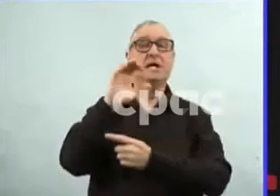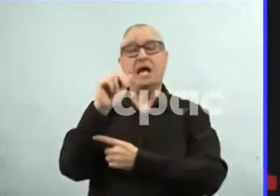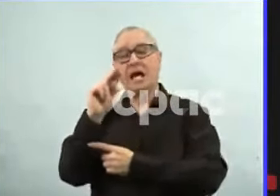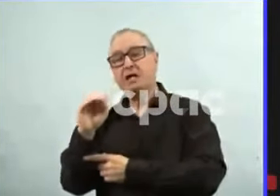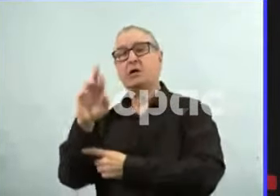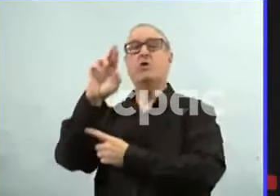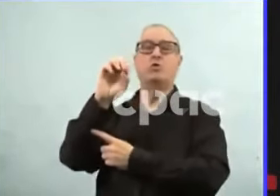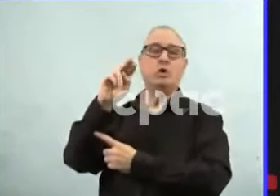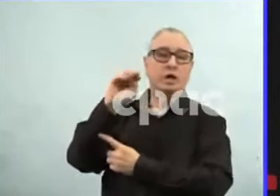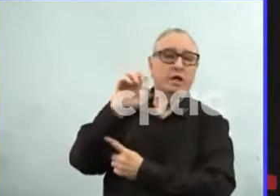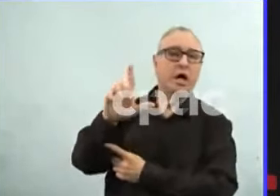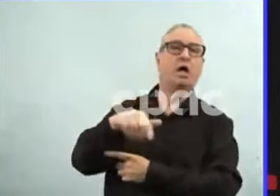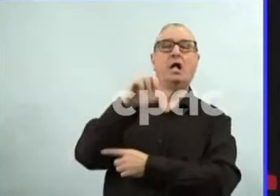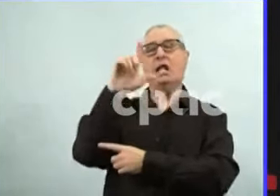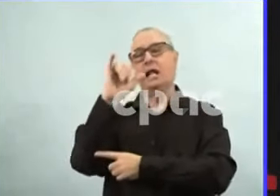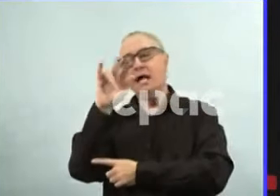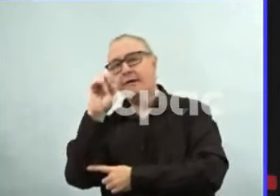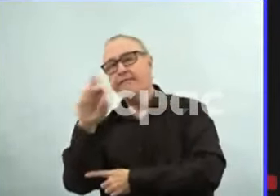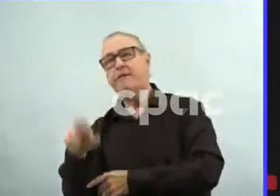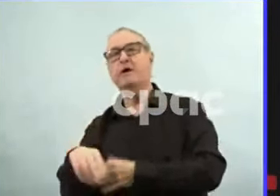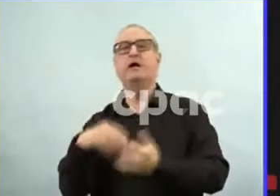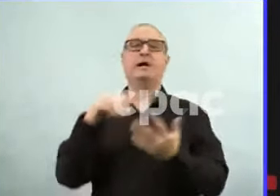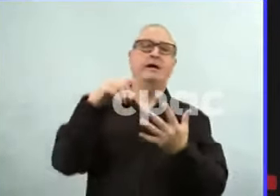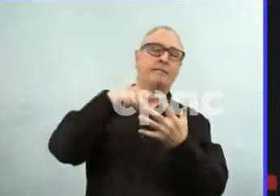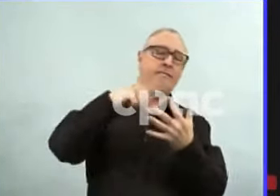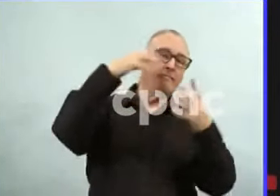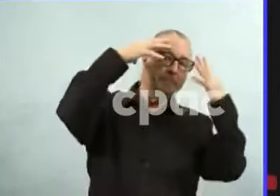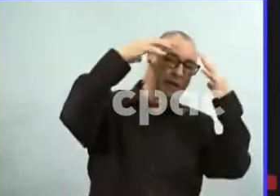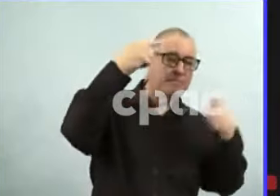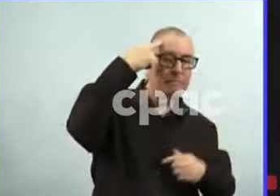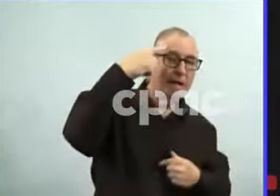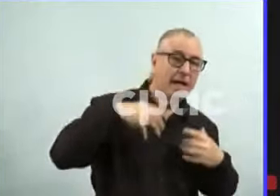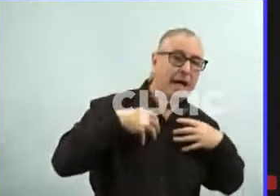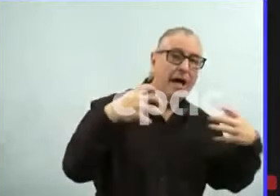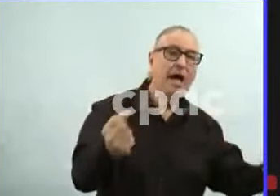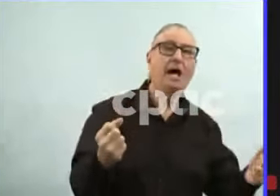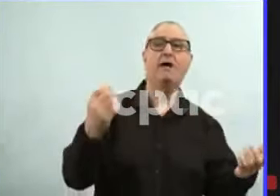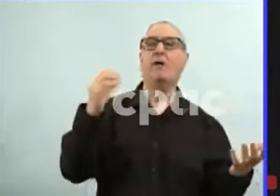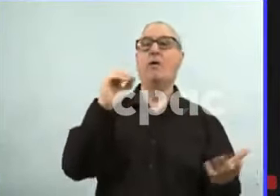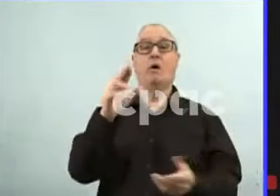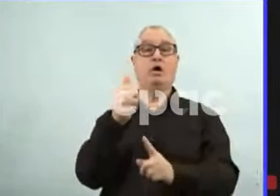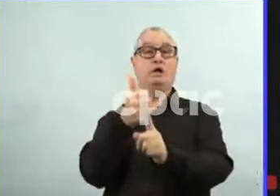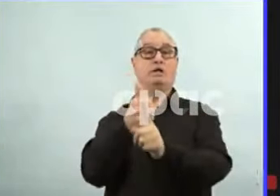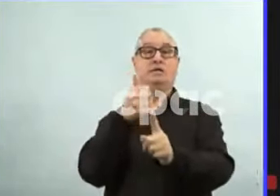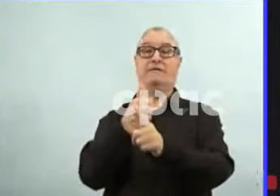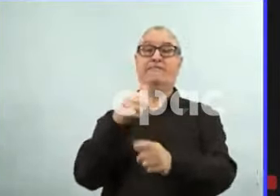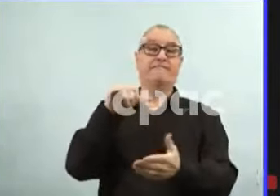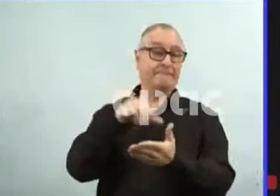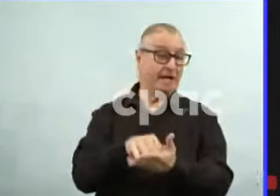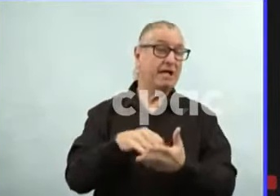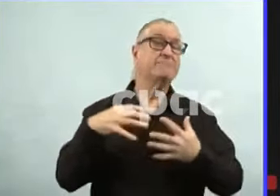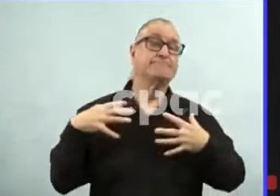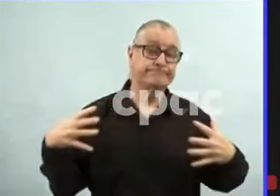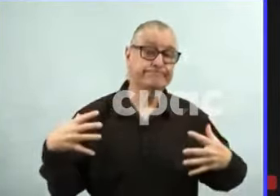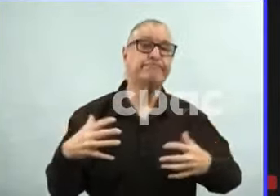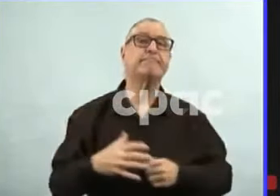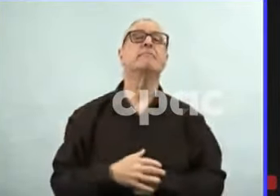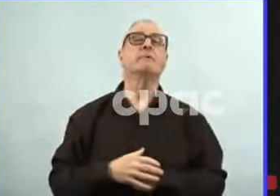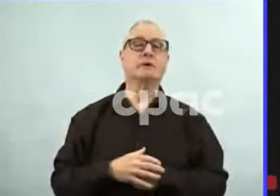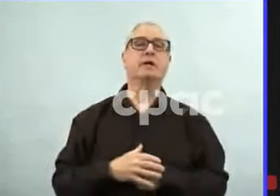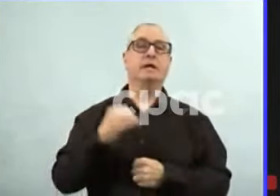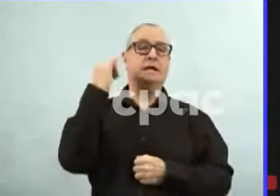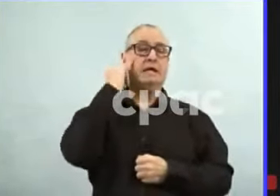liver disease, significant mental health disorders, or if you are obese or if you are a smoker. Group five,